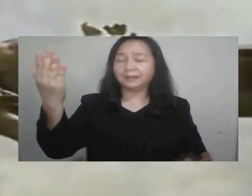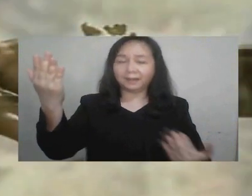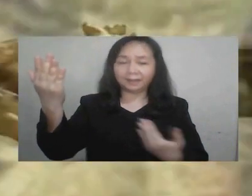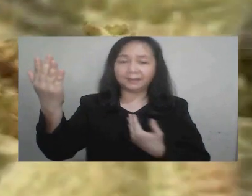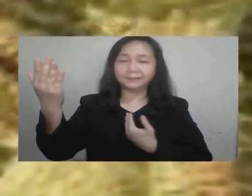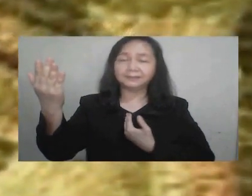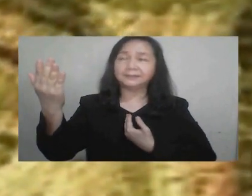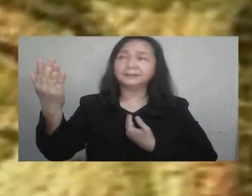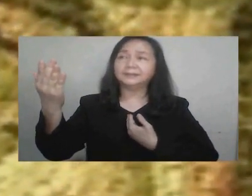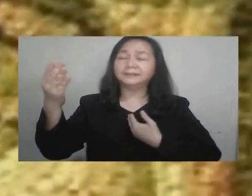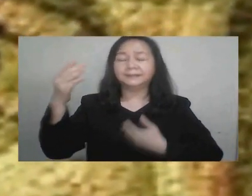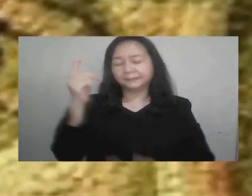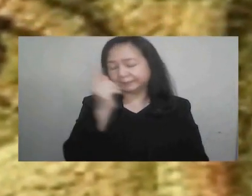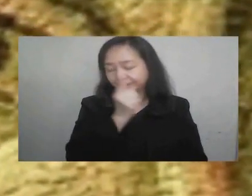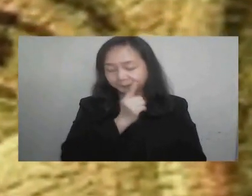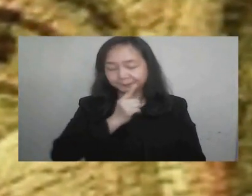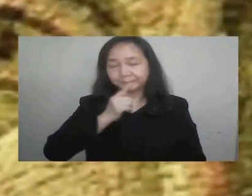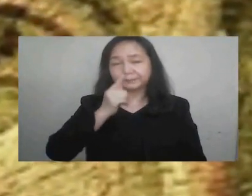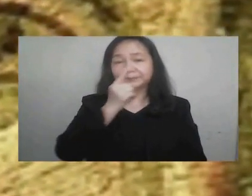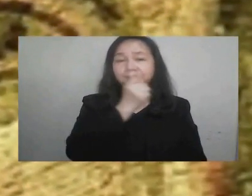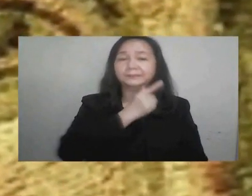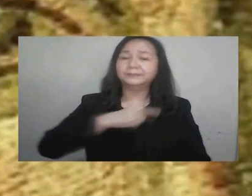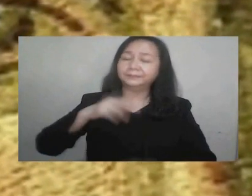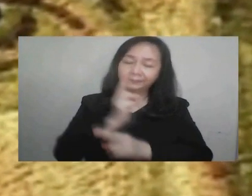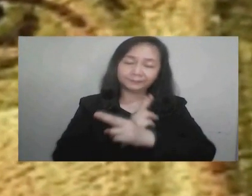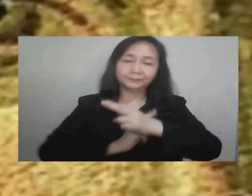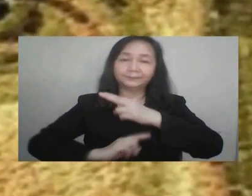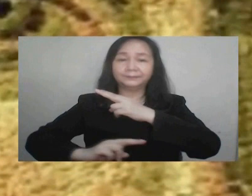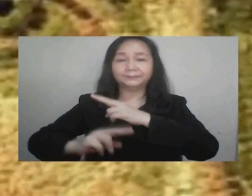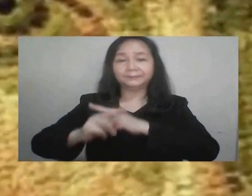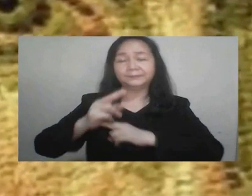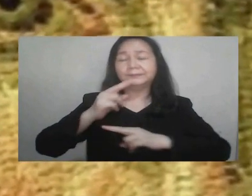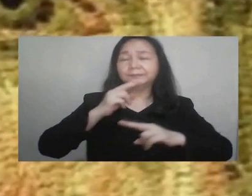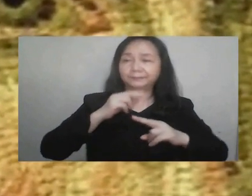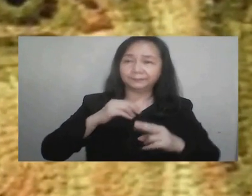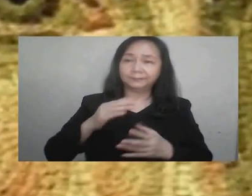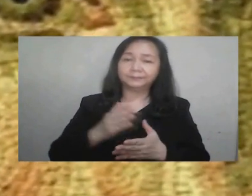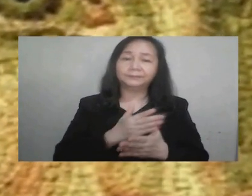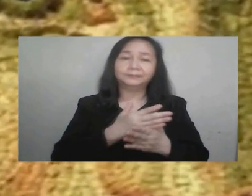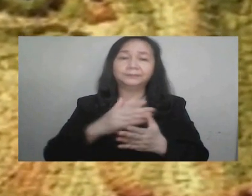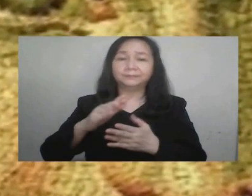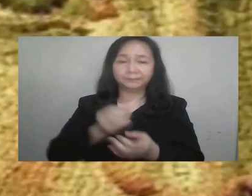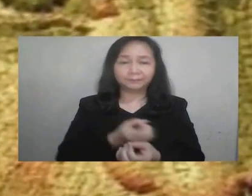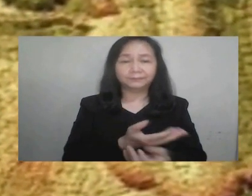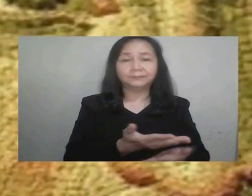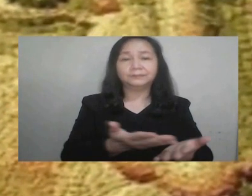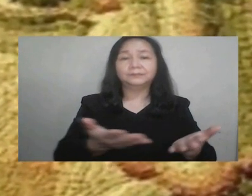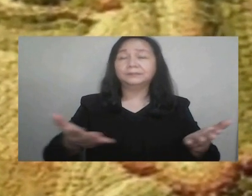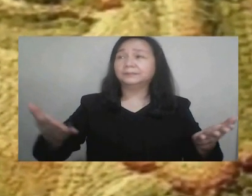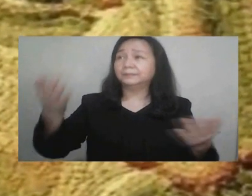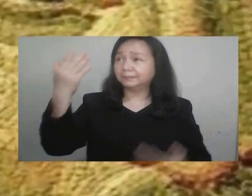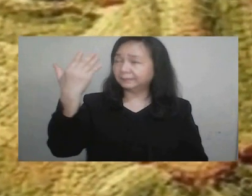Ika'y aking labit kamay. Sa